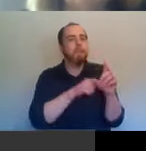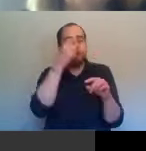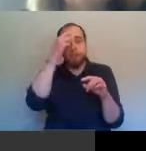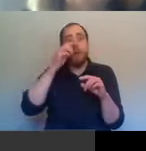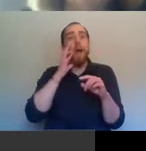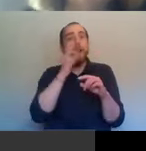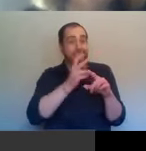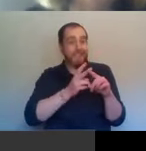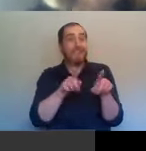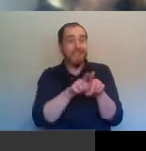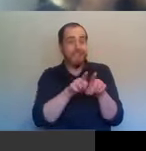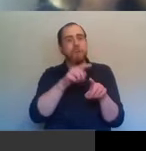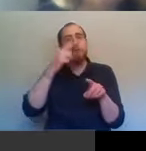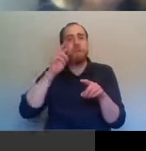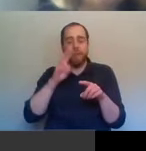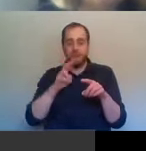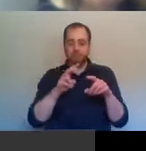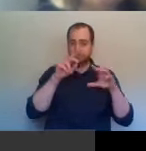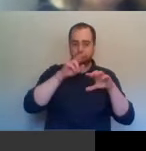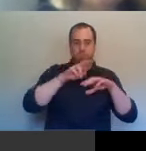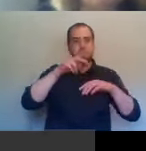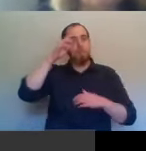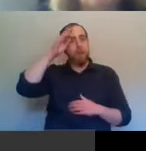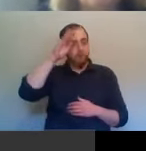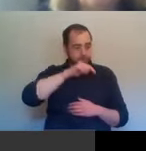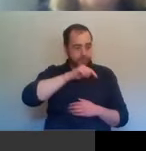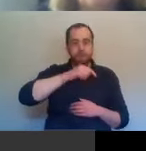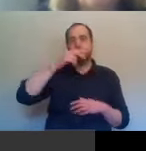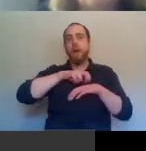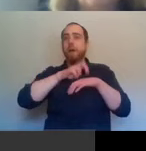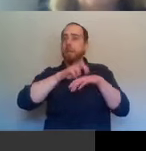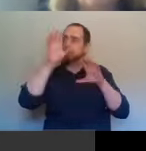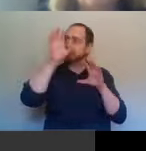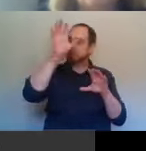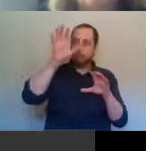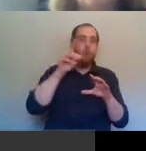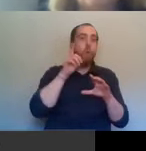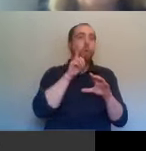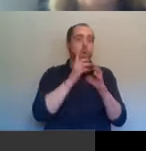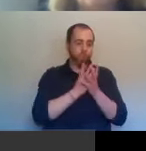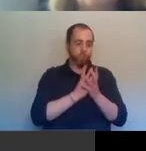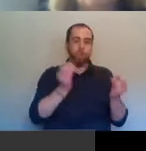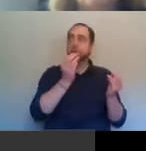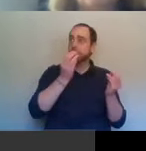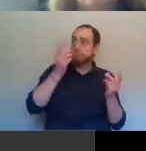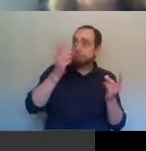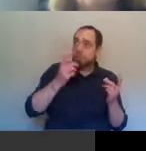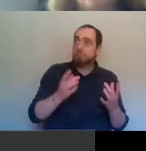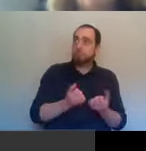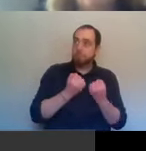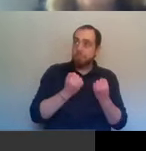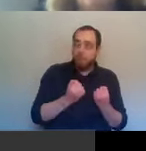in both states leading to the conservatism of those states? You know, did women have a voice at that time?